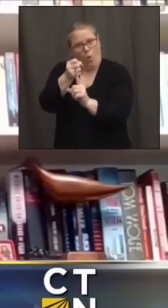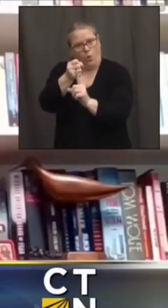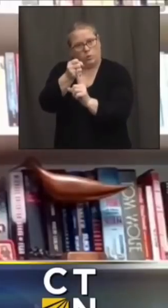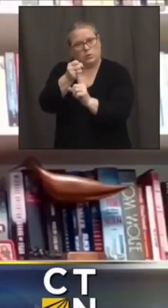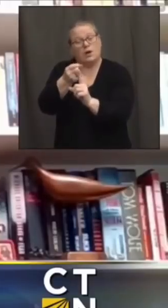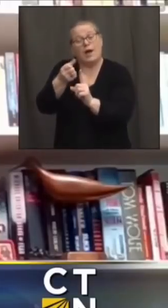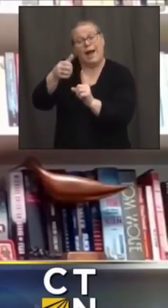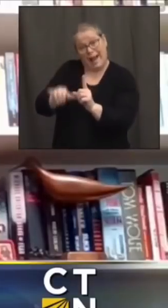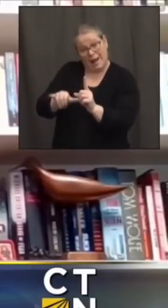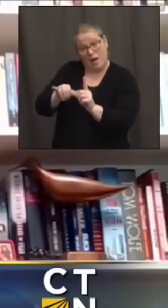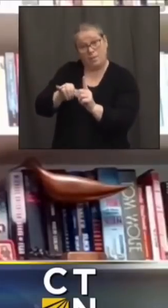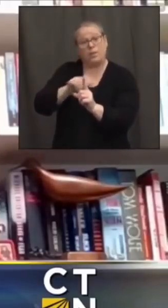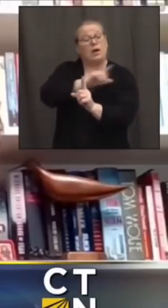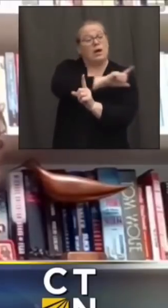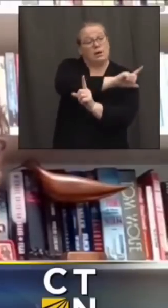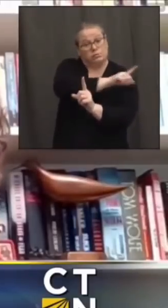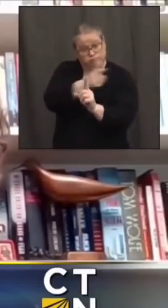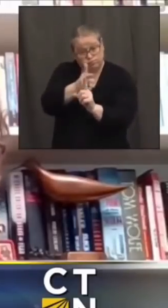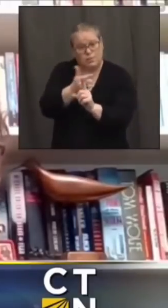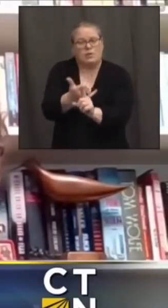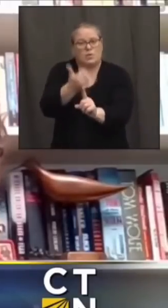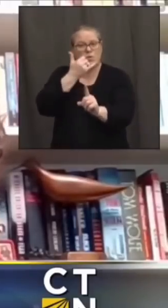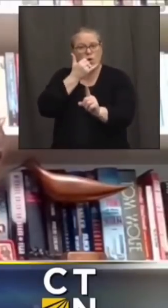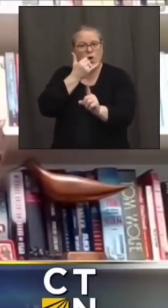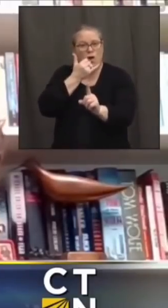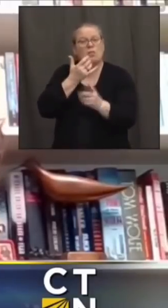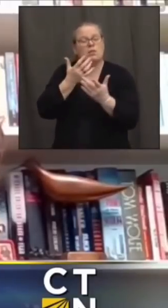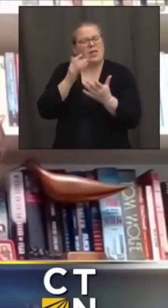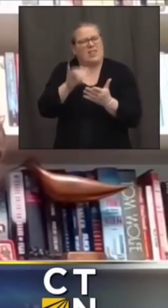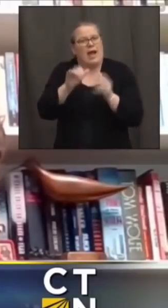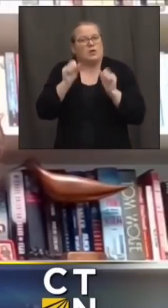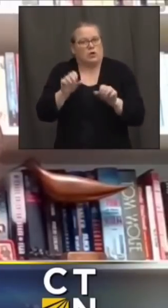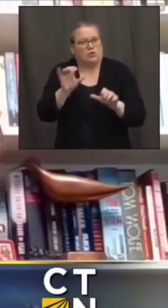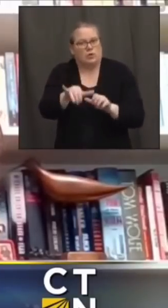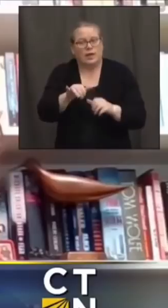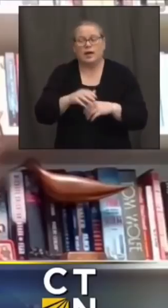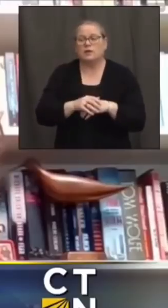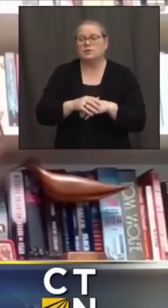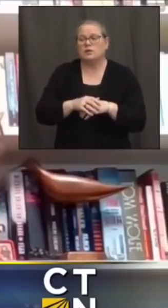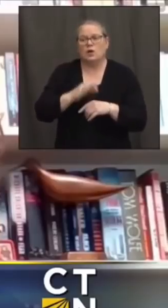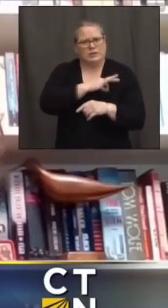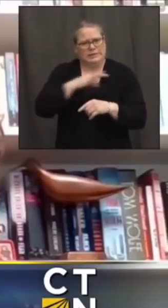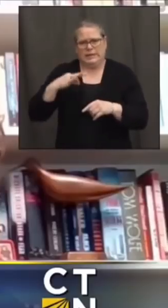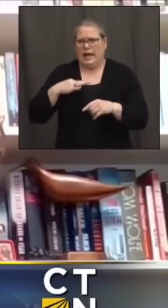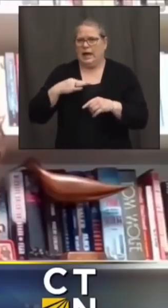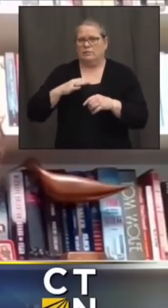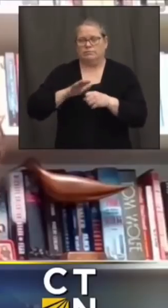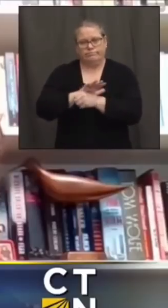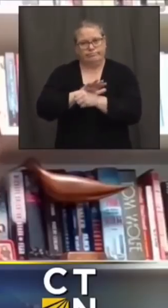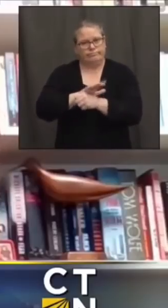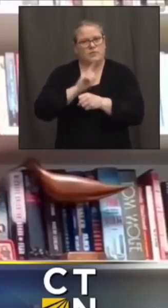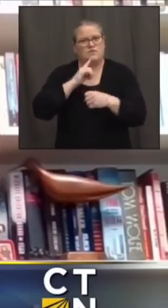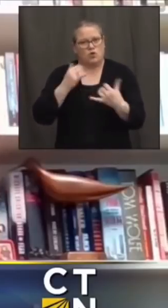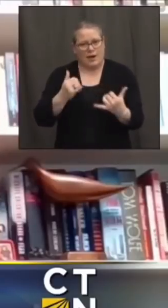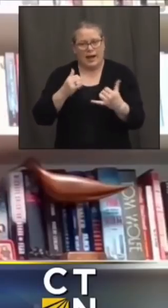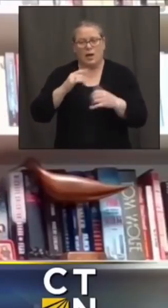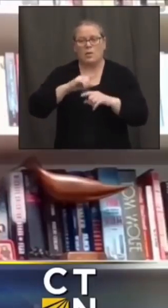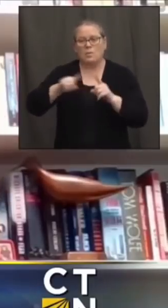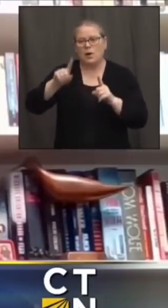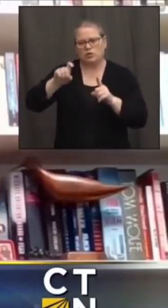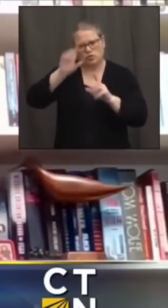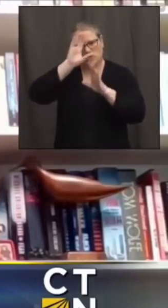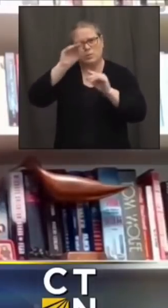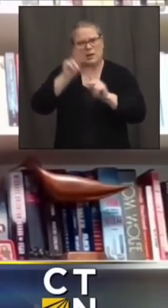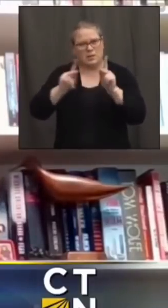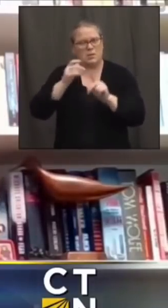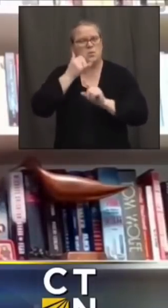uh but we are stepping up even more on that phone line so people should expect to get a call in the coming days um i tried a couple